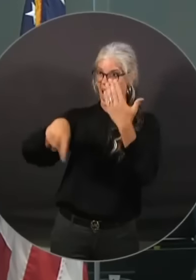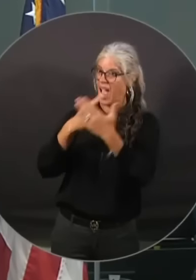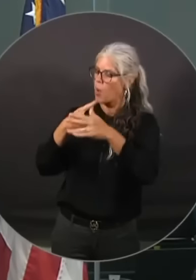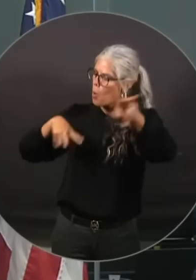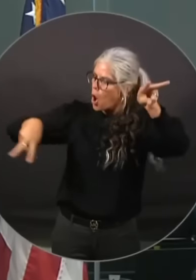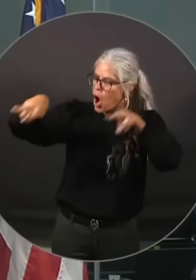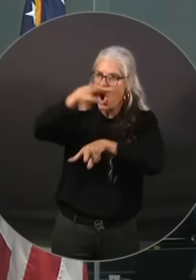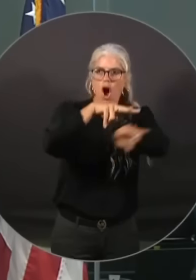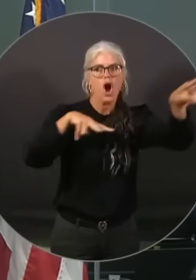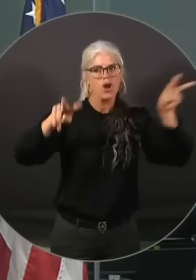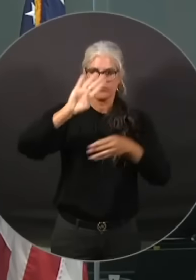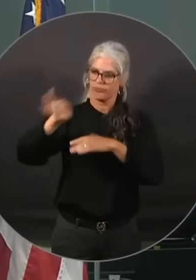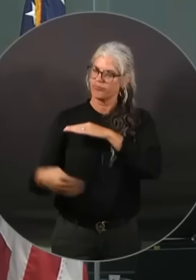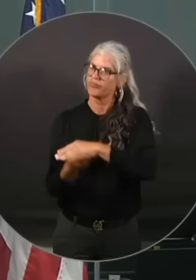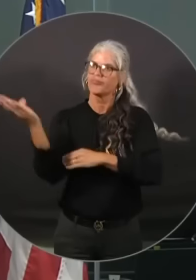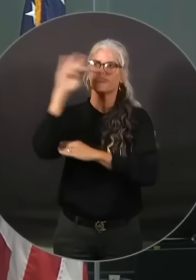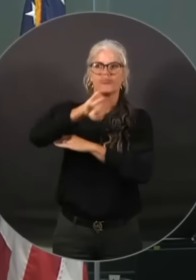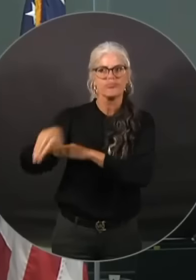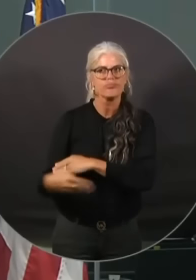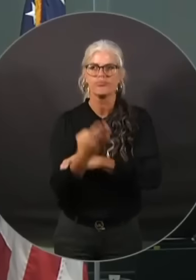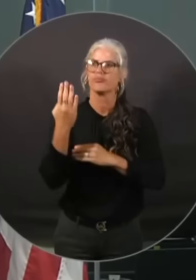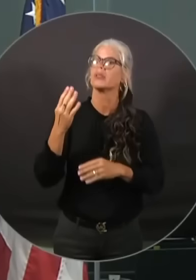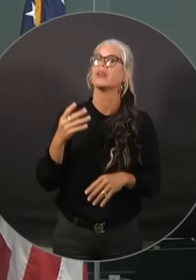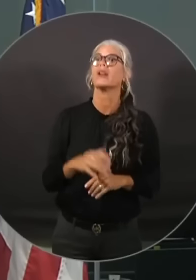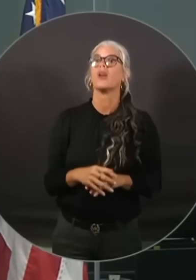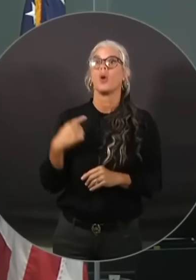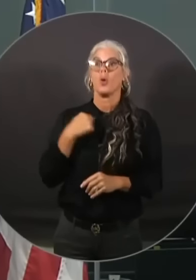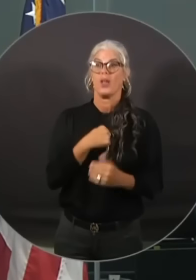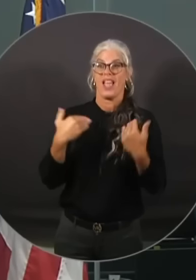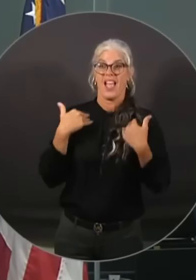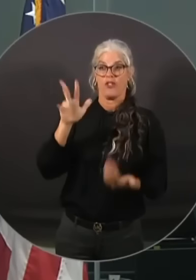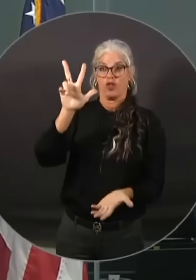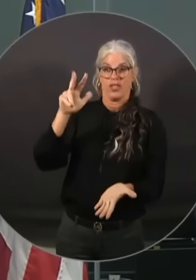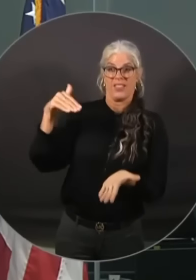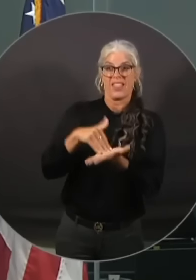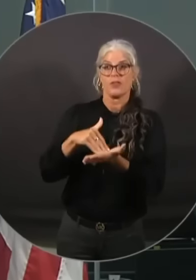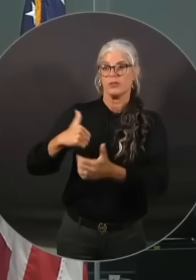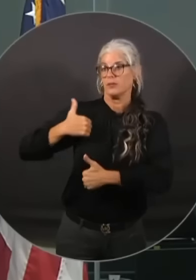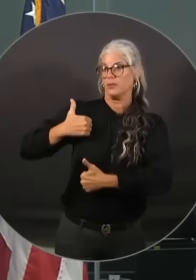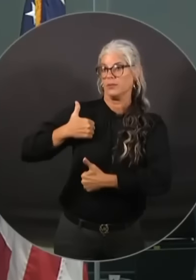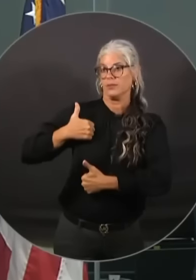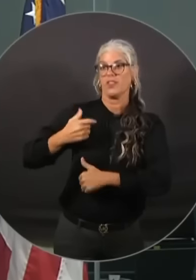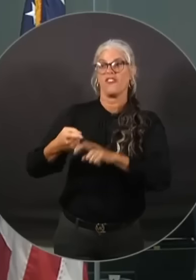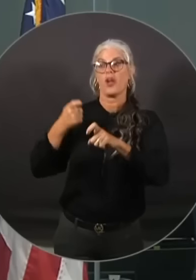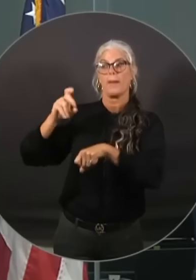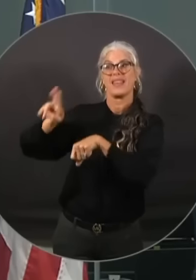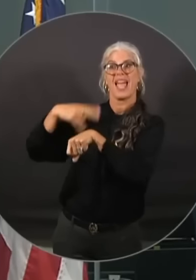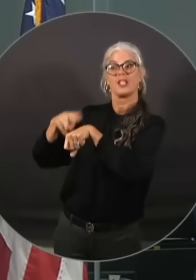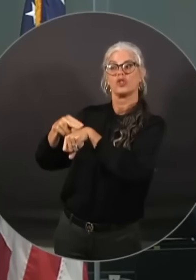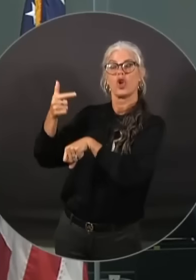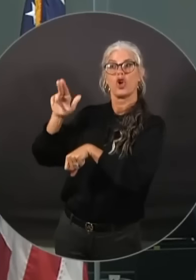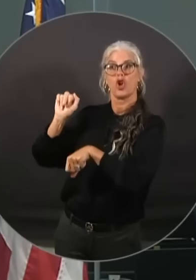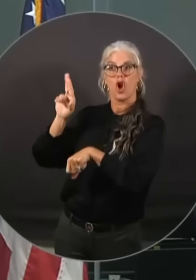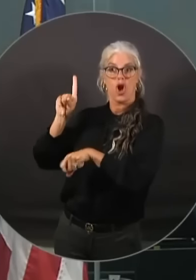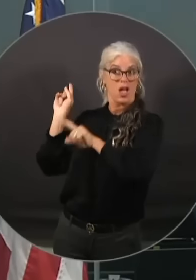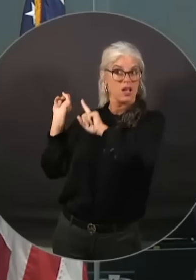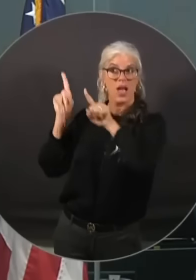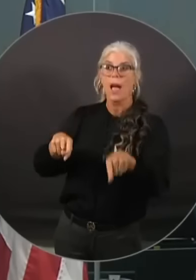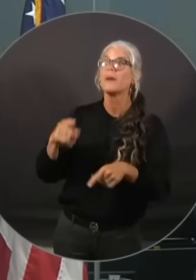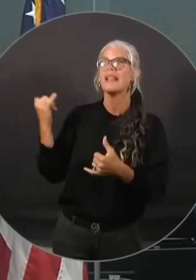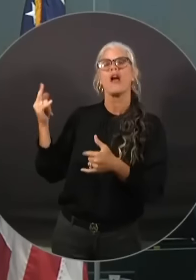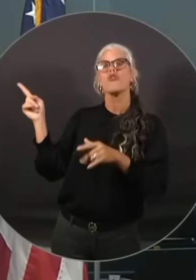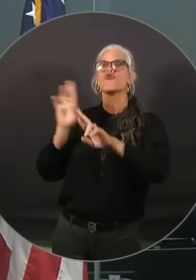nonstop shifts. We have 3000 service members from the Florida National Guard that are on standby. And that